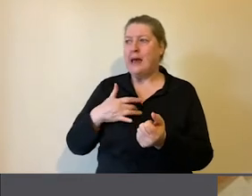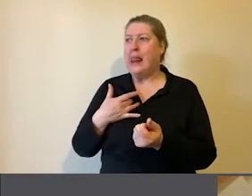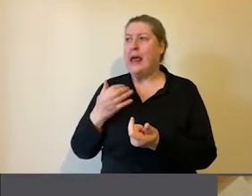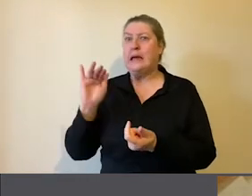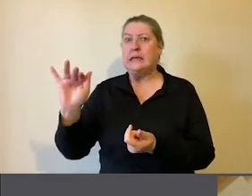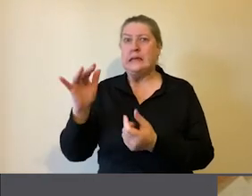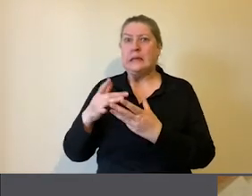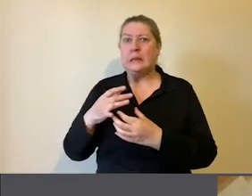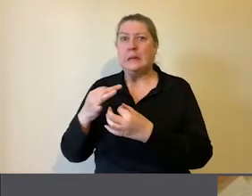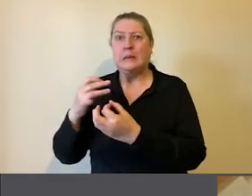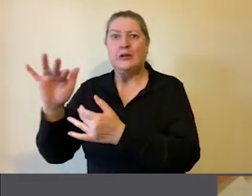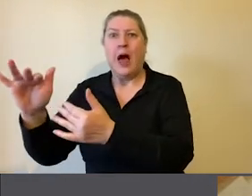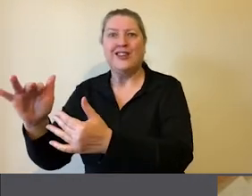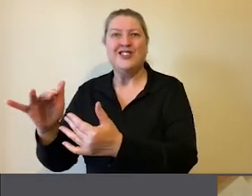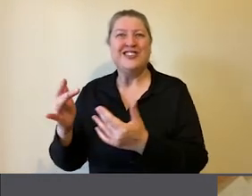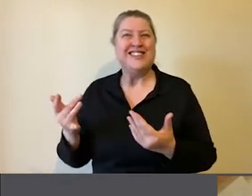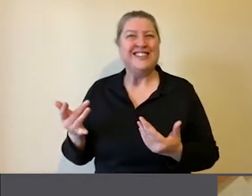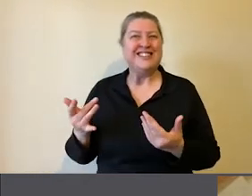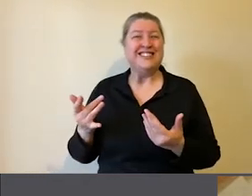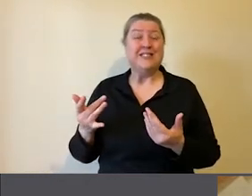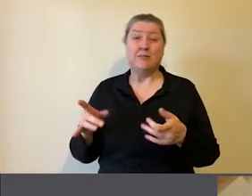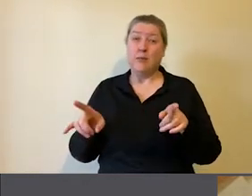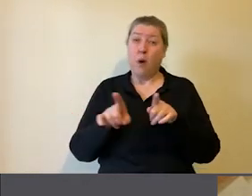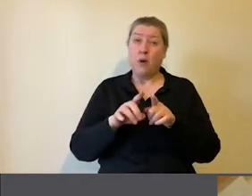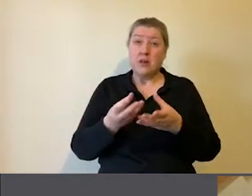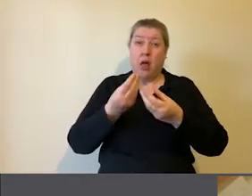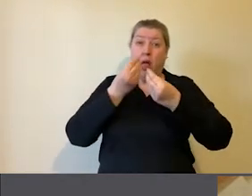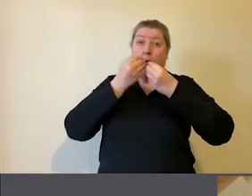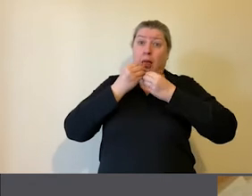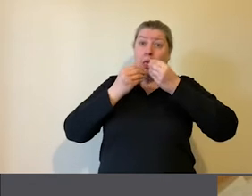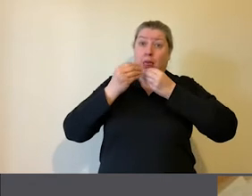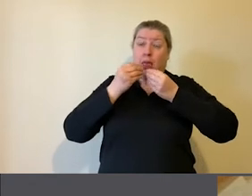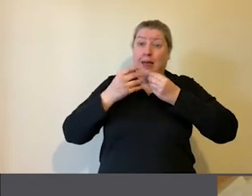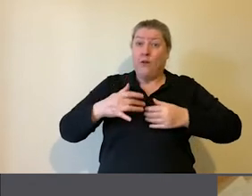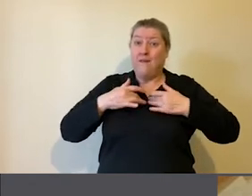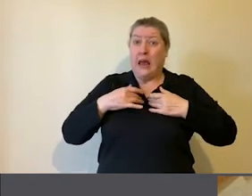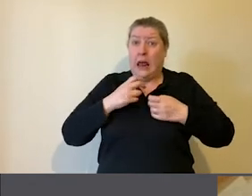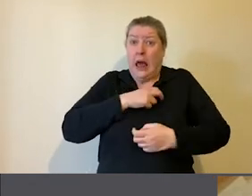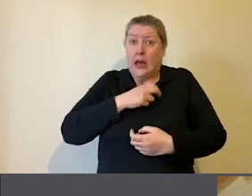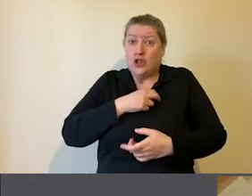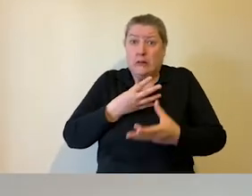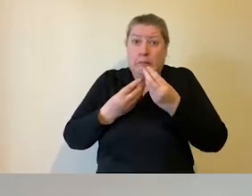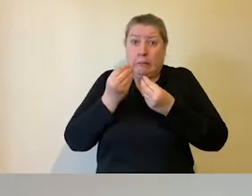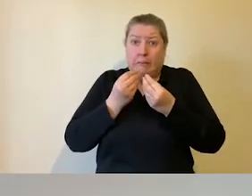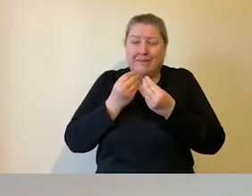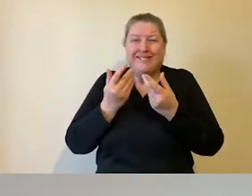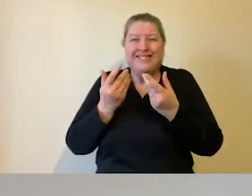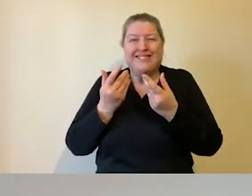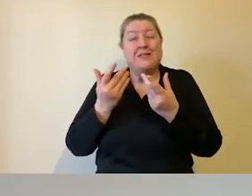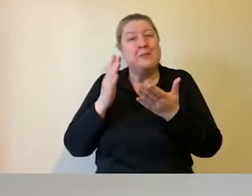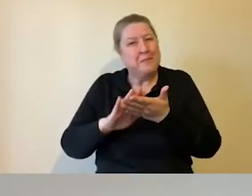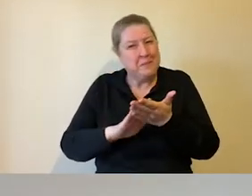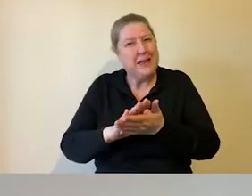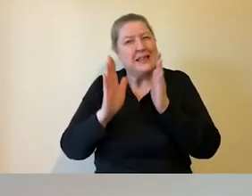objects, might also go into your mouth if you are feeling anxious. Everything is easy to